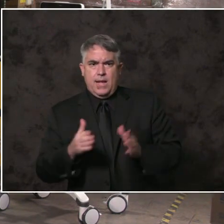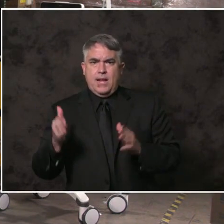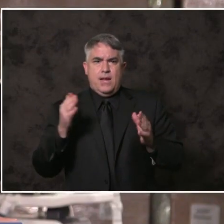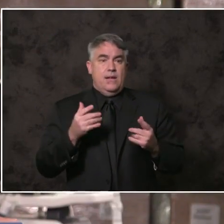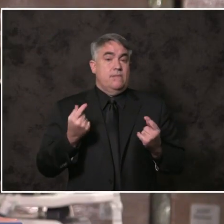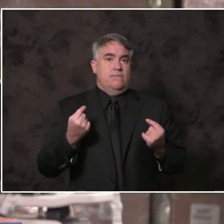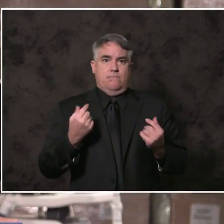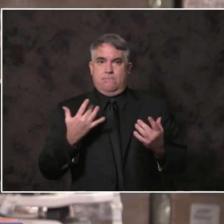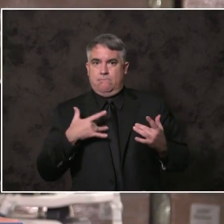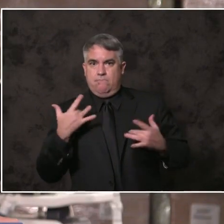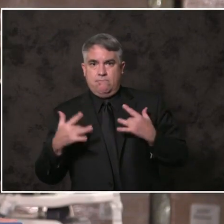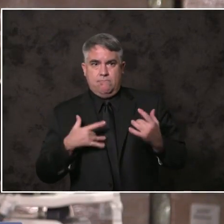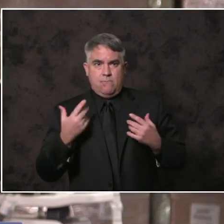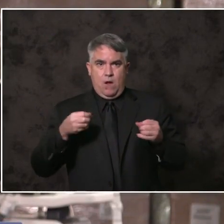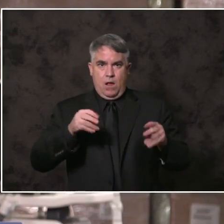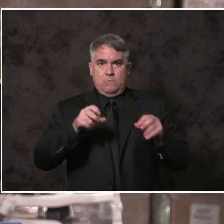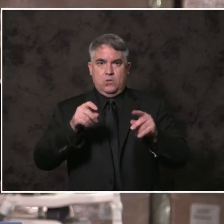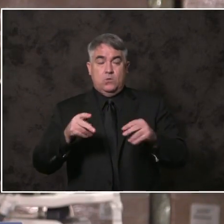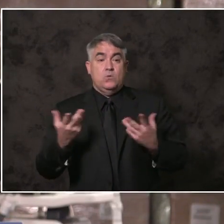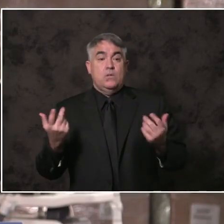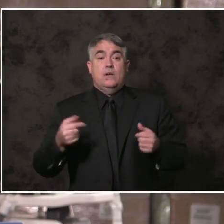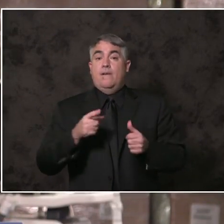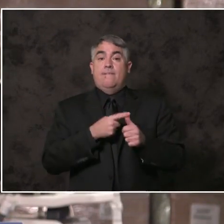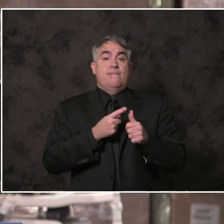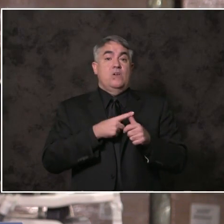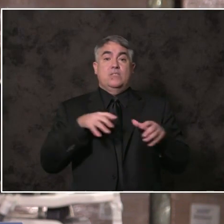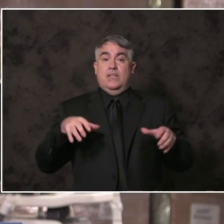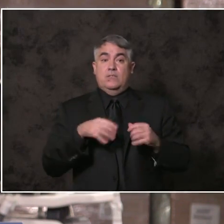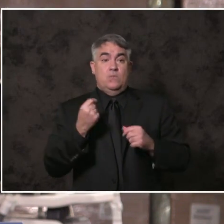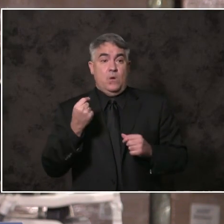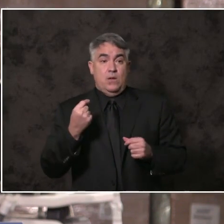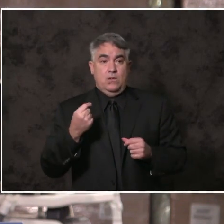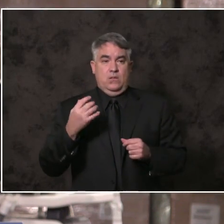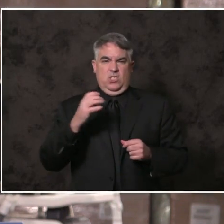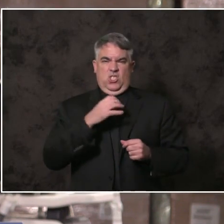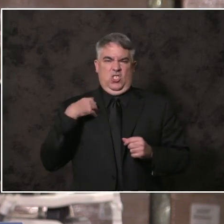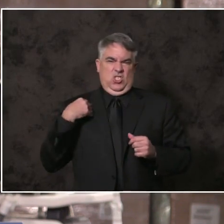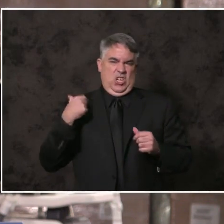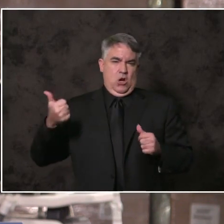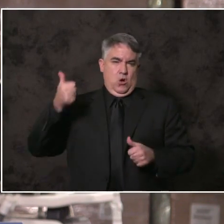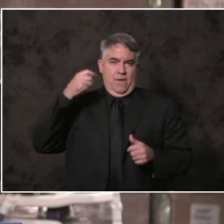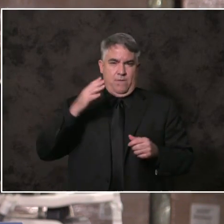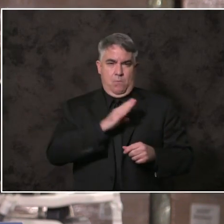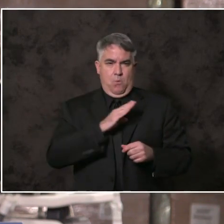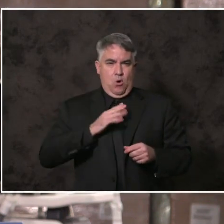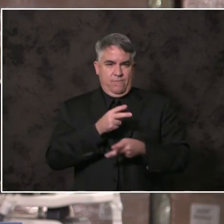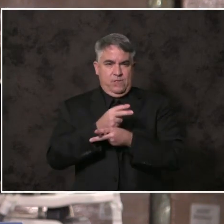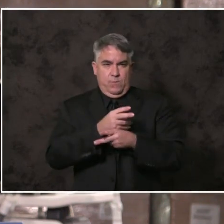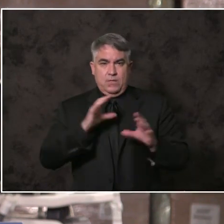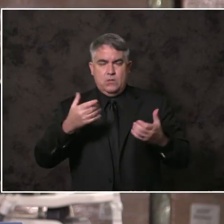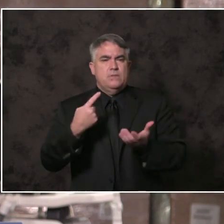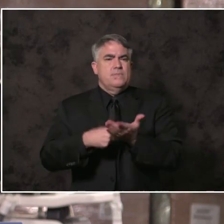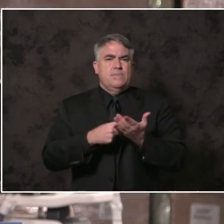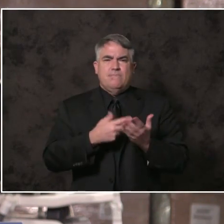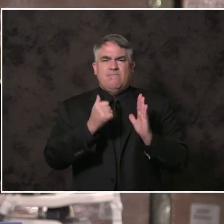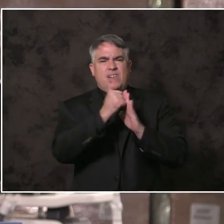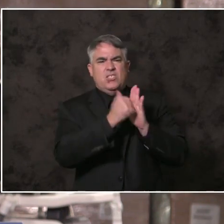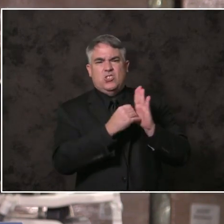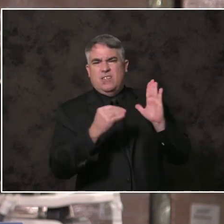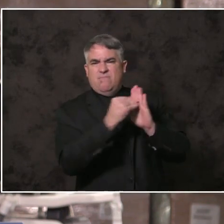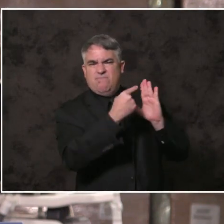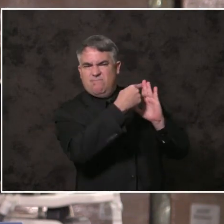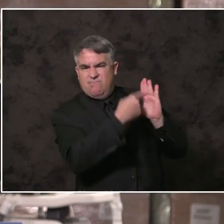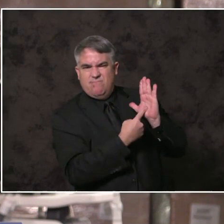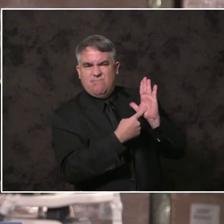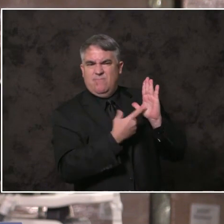My first action this year as Chair of Board of Supervisors. Was setting in motion a new progressive agenda for a new era in county